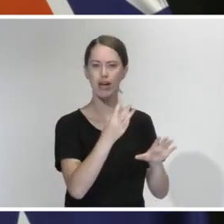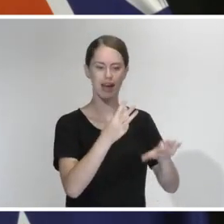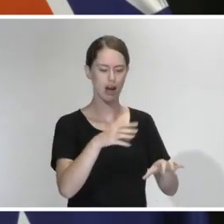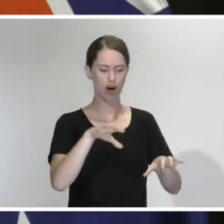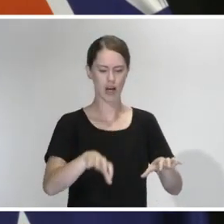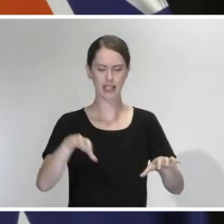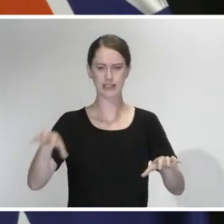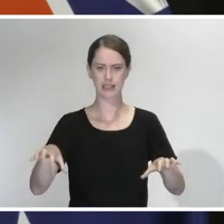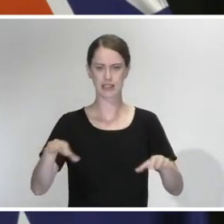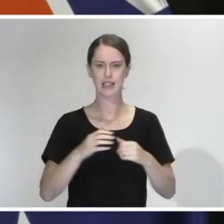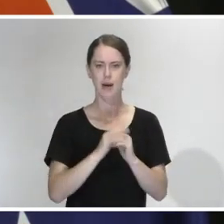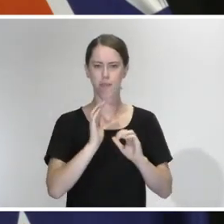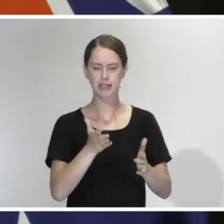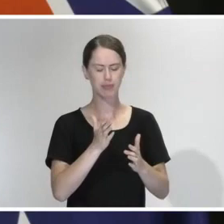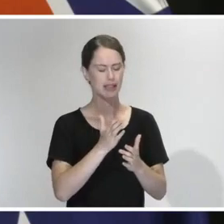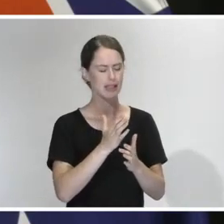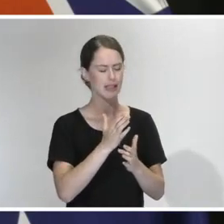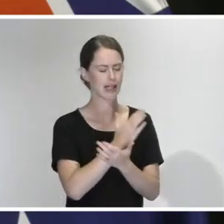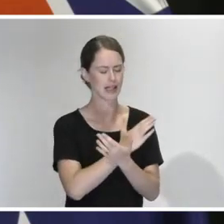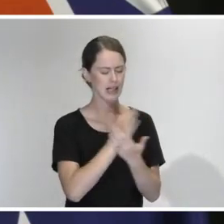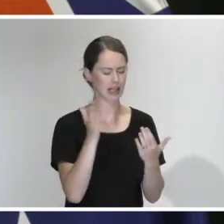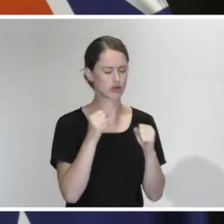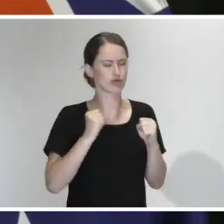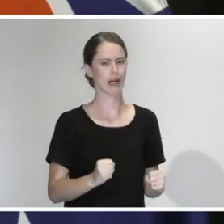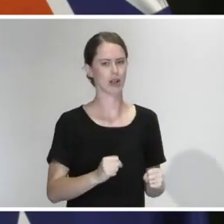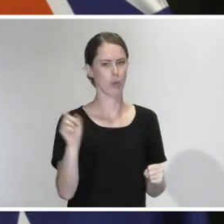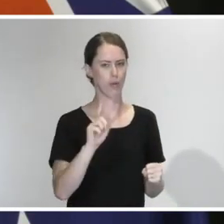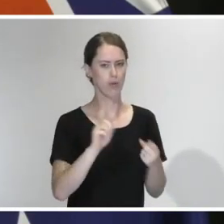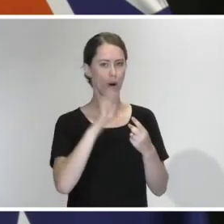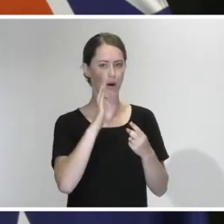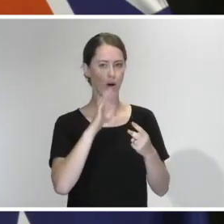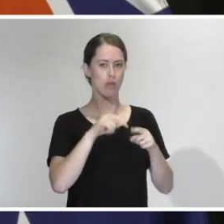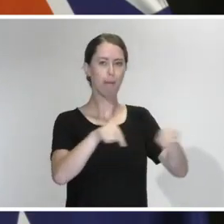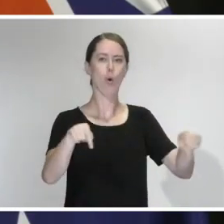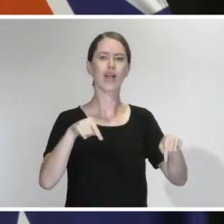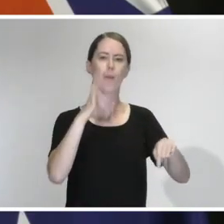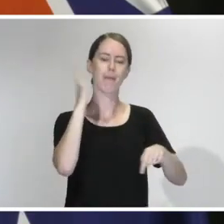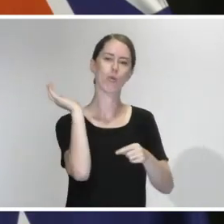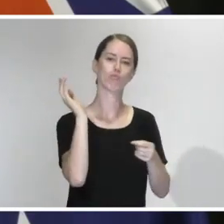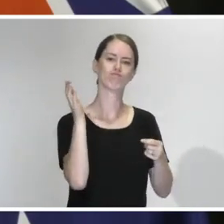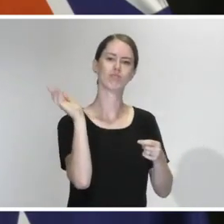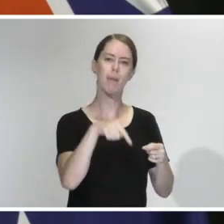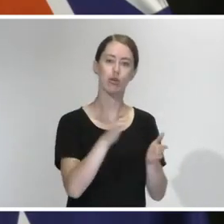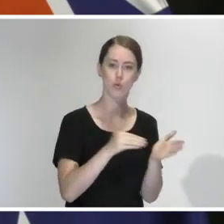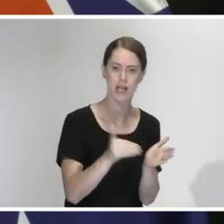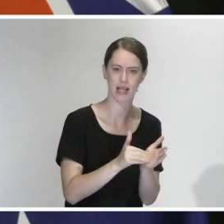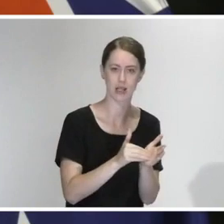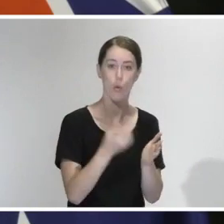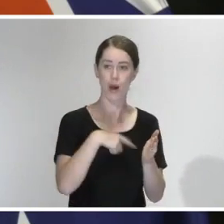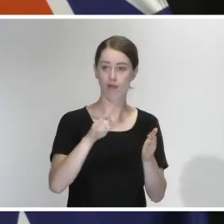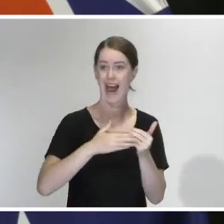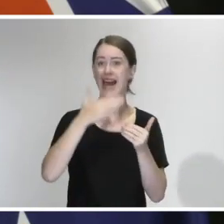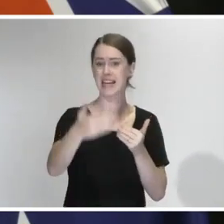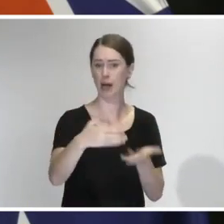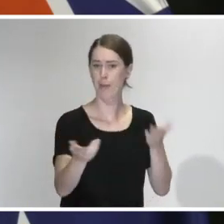that we must be absolutely watertight on. Border restrictions, where we did move faster than many other countries, and we have